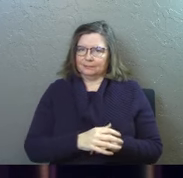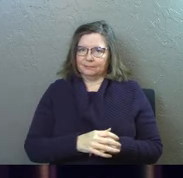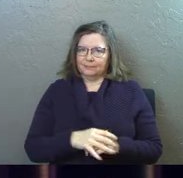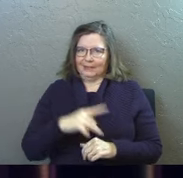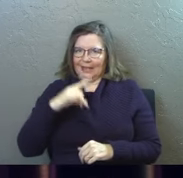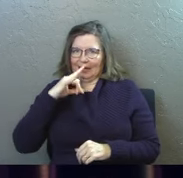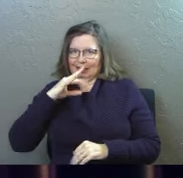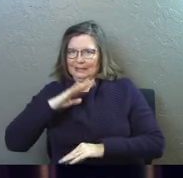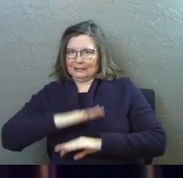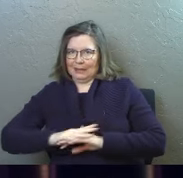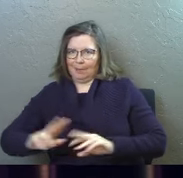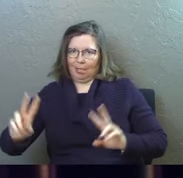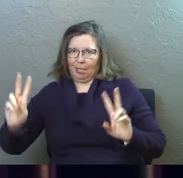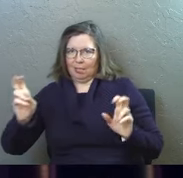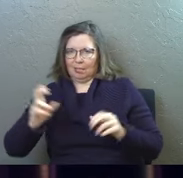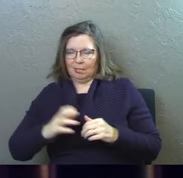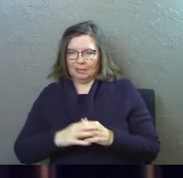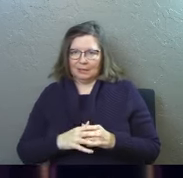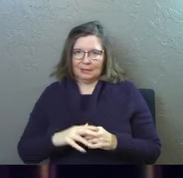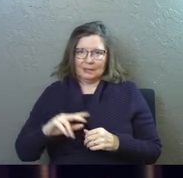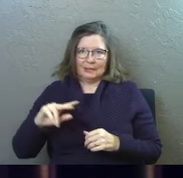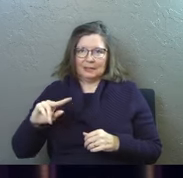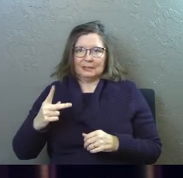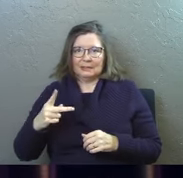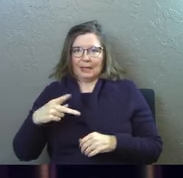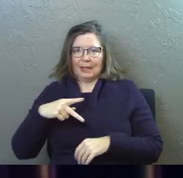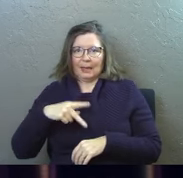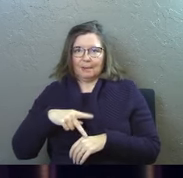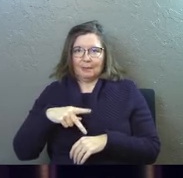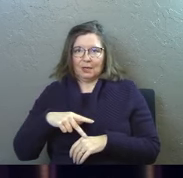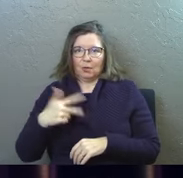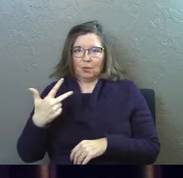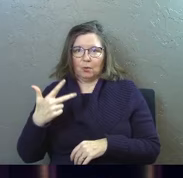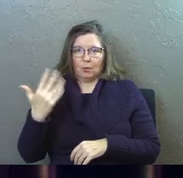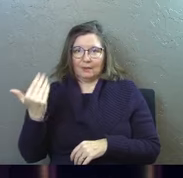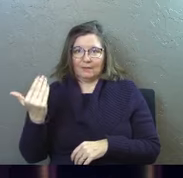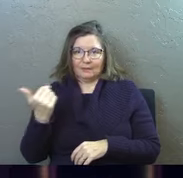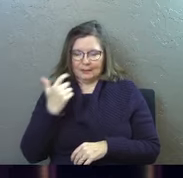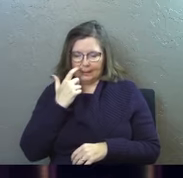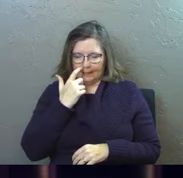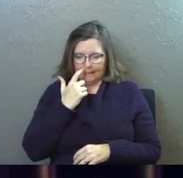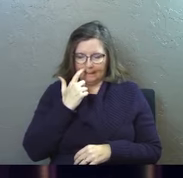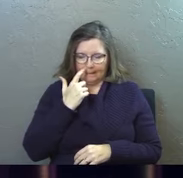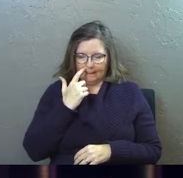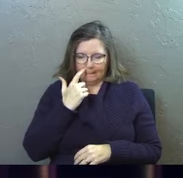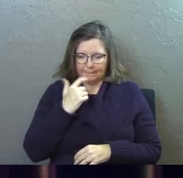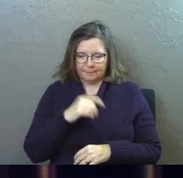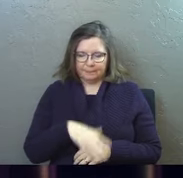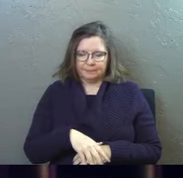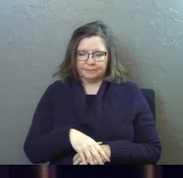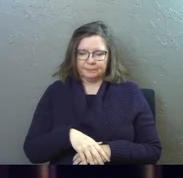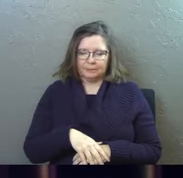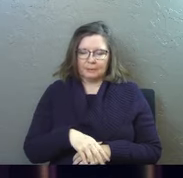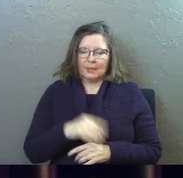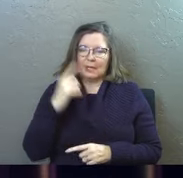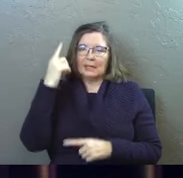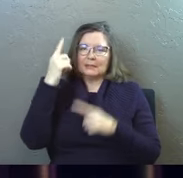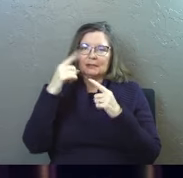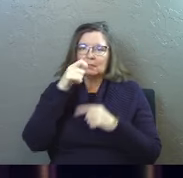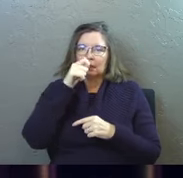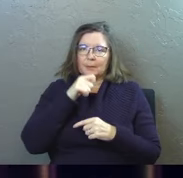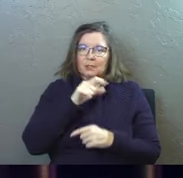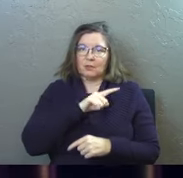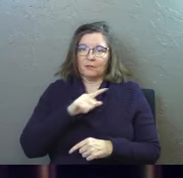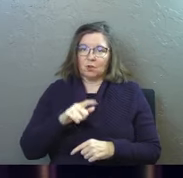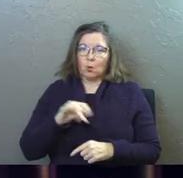kid table 2 Peter 3 15 and count the patience of our Lord as salvation just